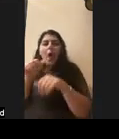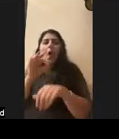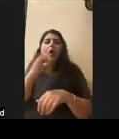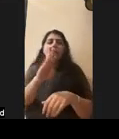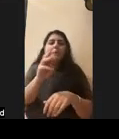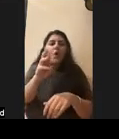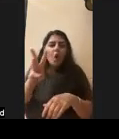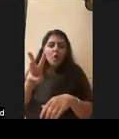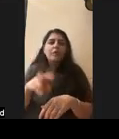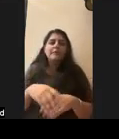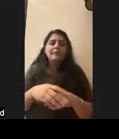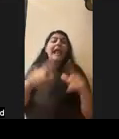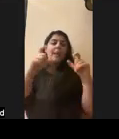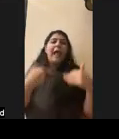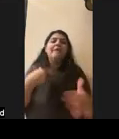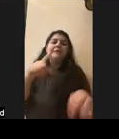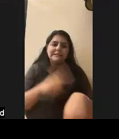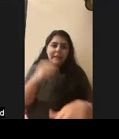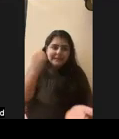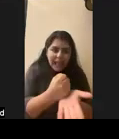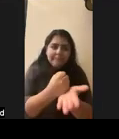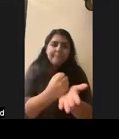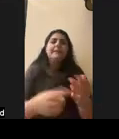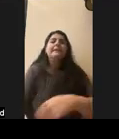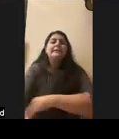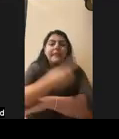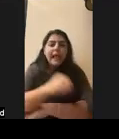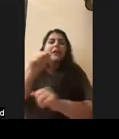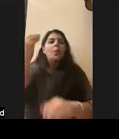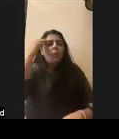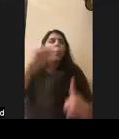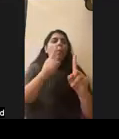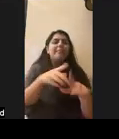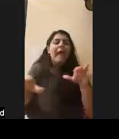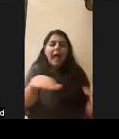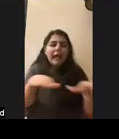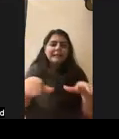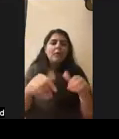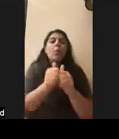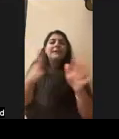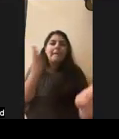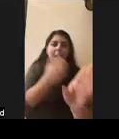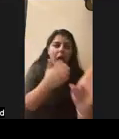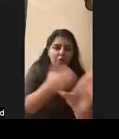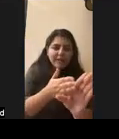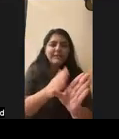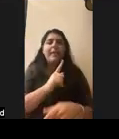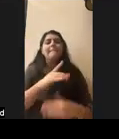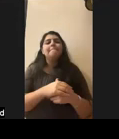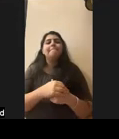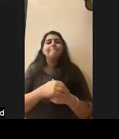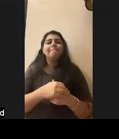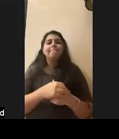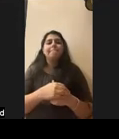these cameras have a timestamp and a date, so we know when they're active without actually being there bothering them. and